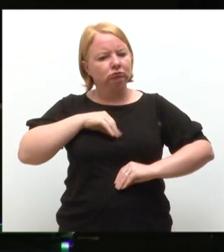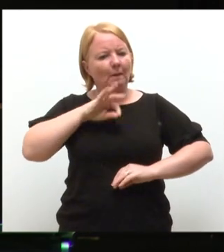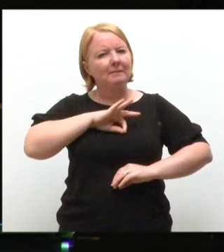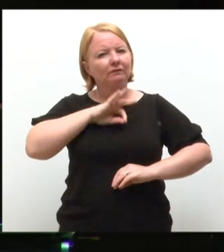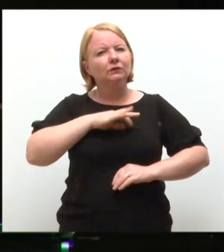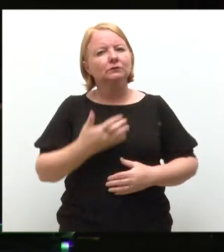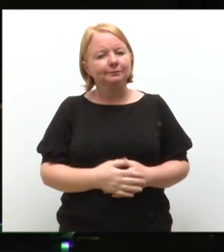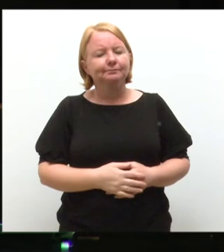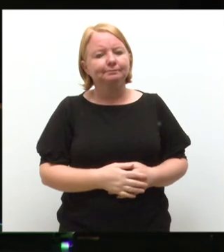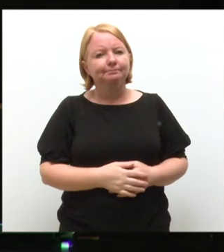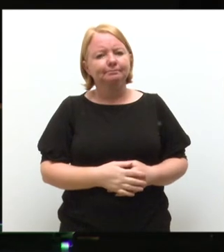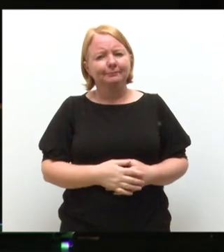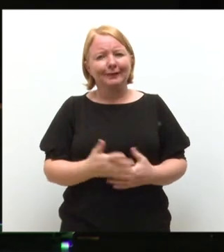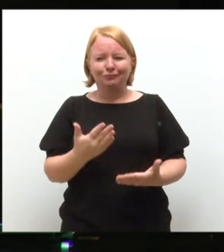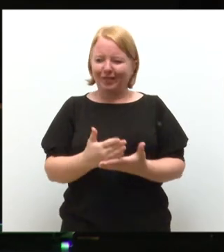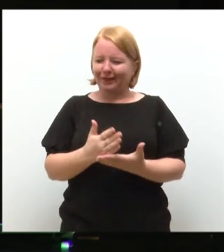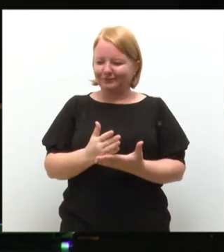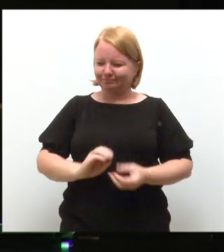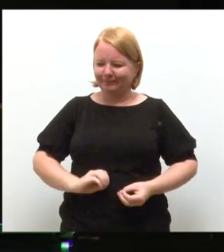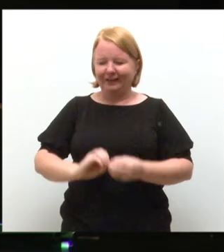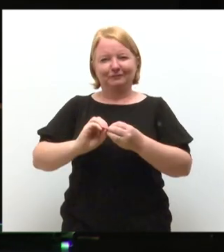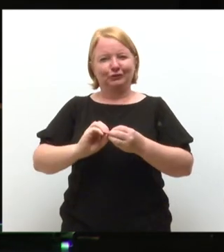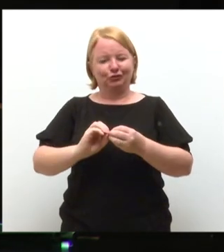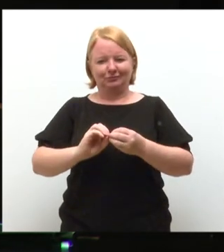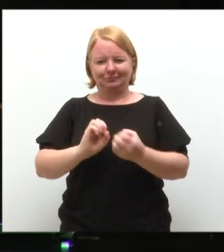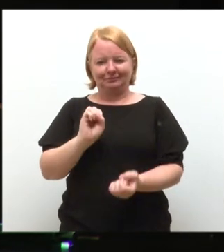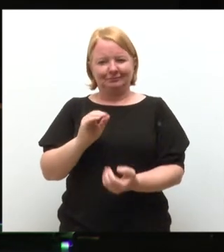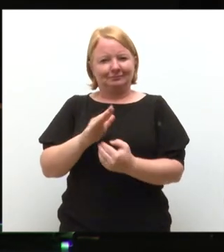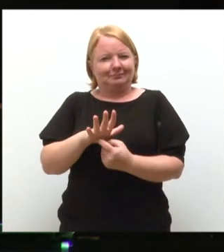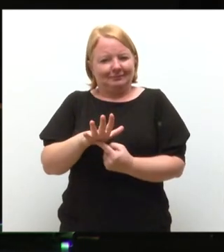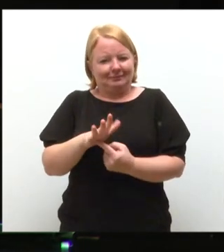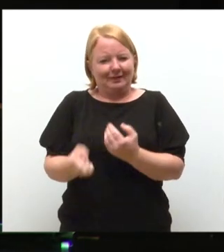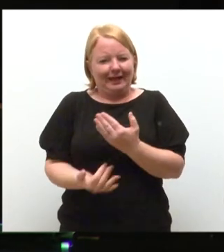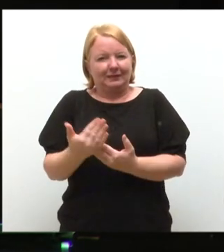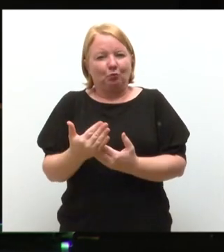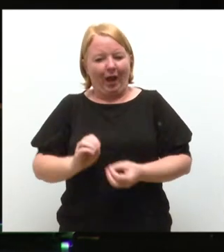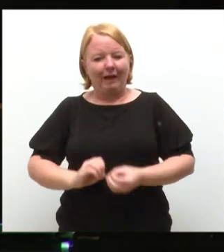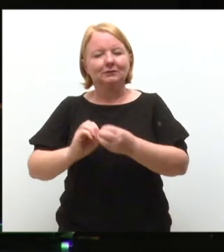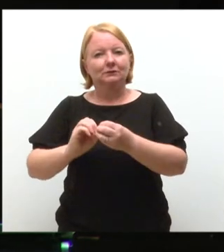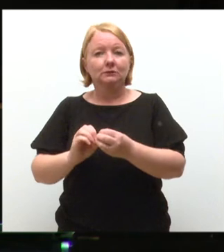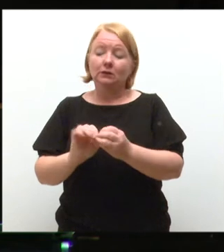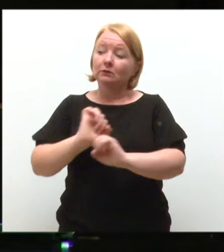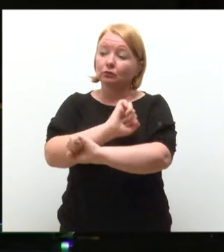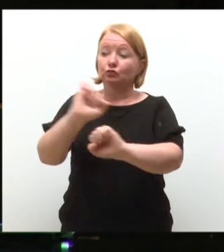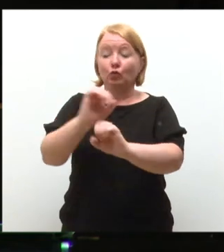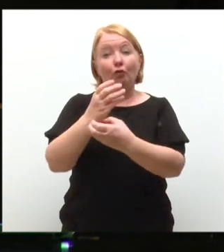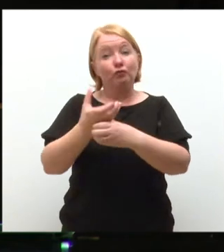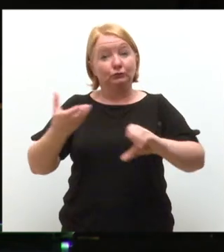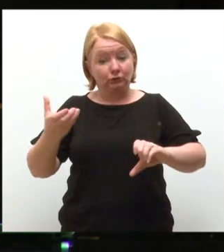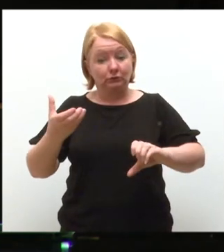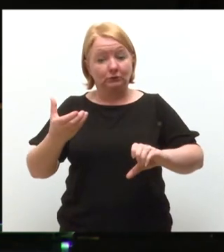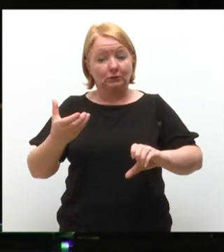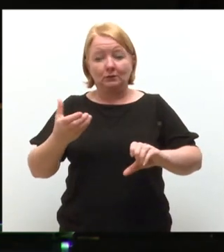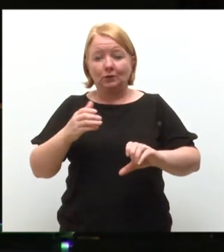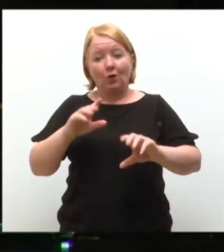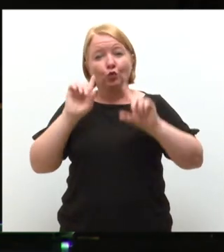We have a drive to encourage innovation and enterprise, and to prepare our graduates to make an impact on the world beyond